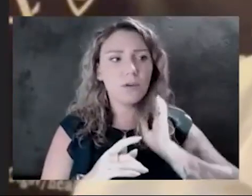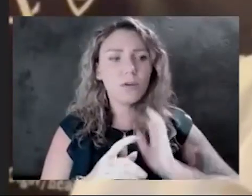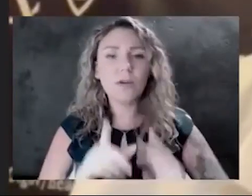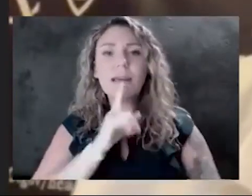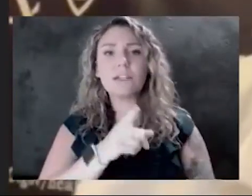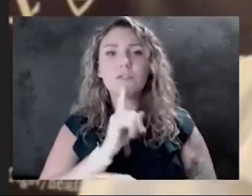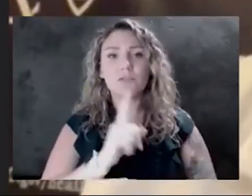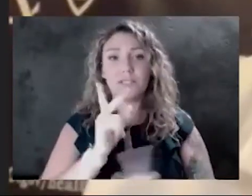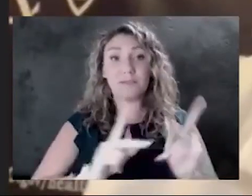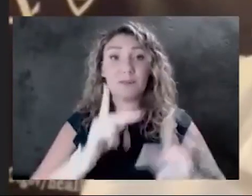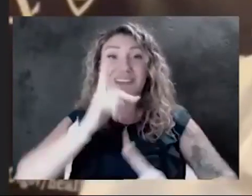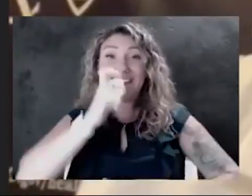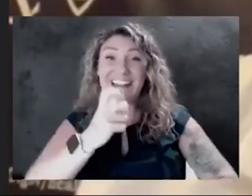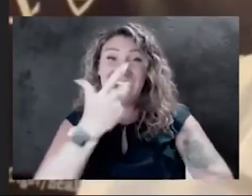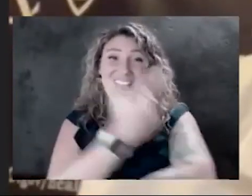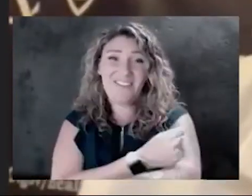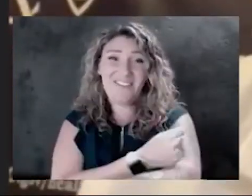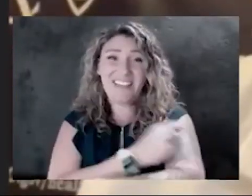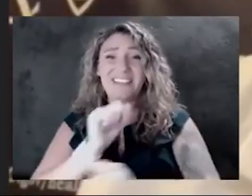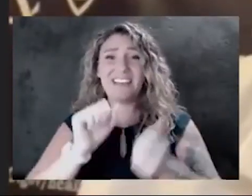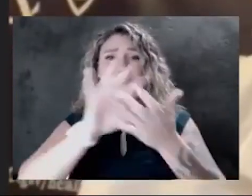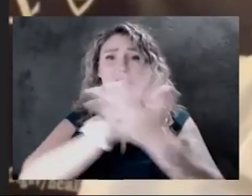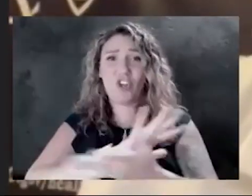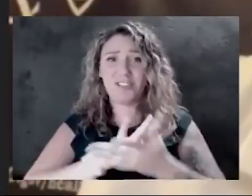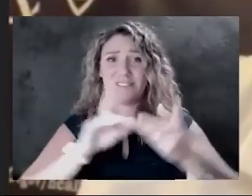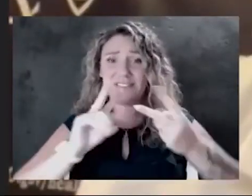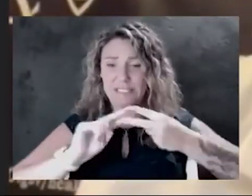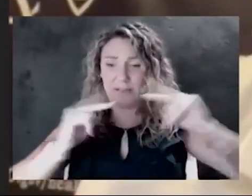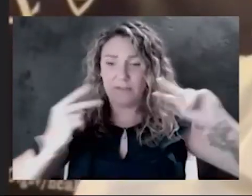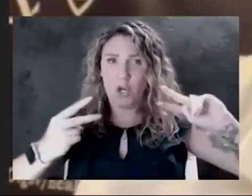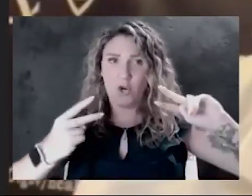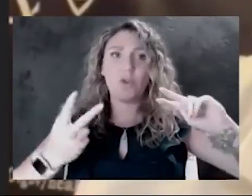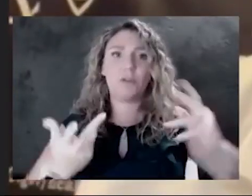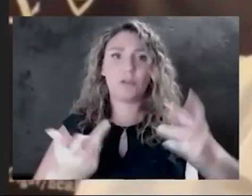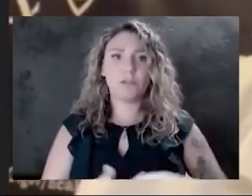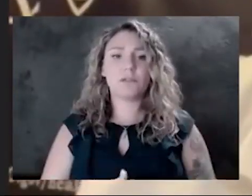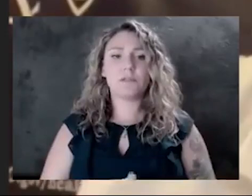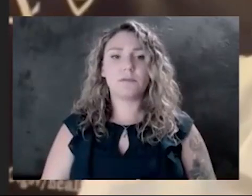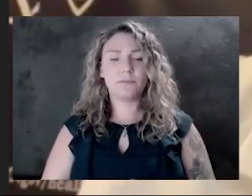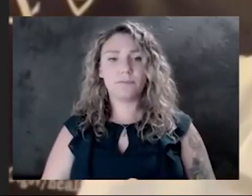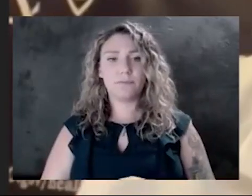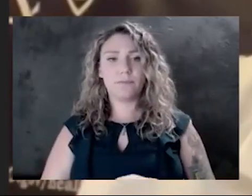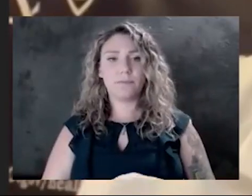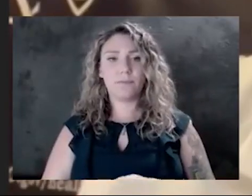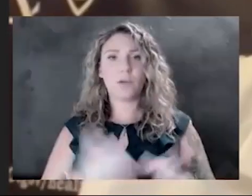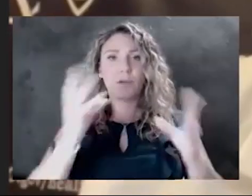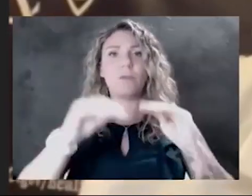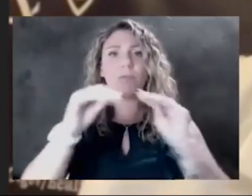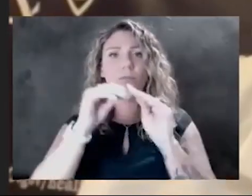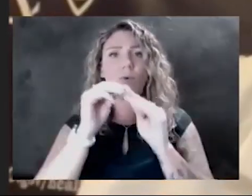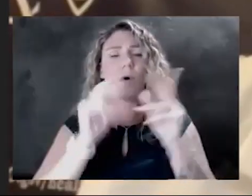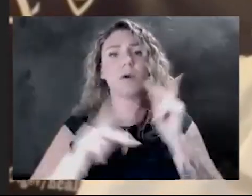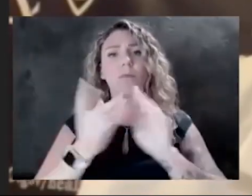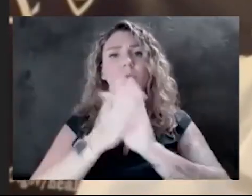vaccinated, which is causing the variants, because the more people that become infected with this virus, the more the